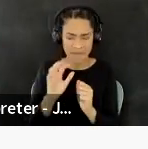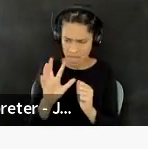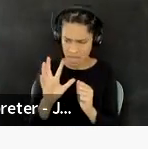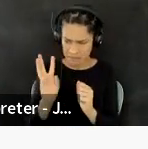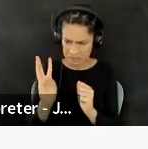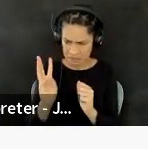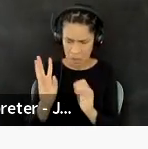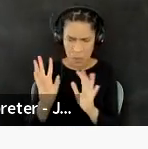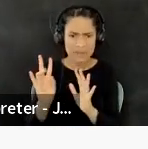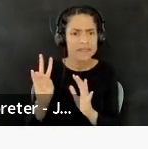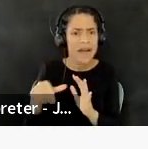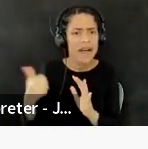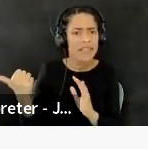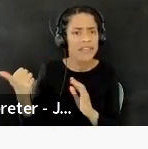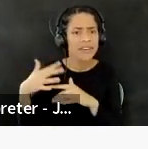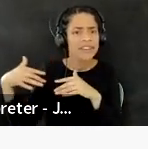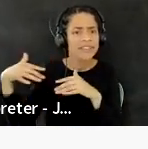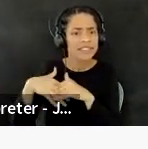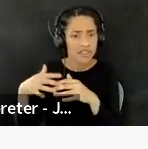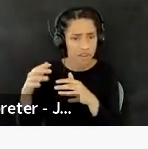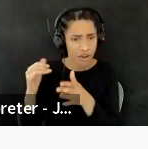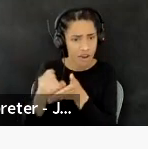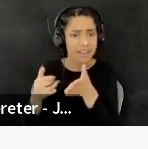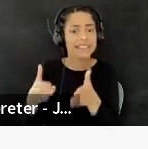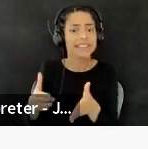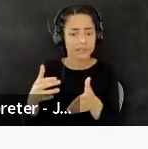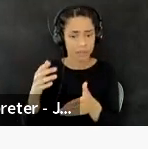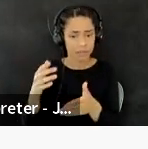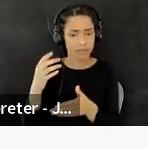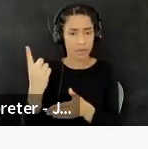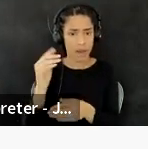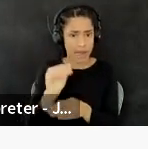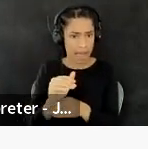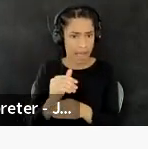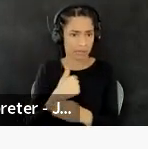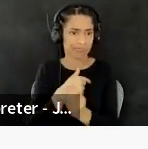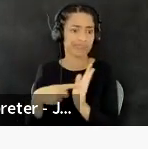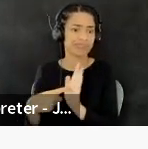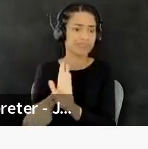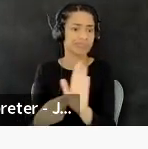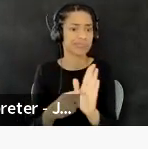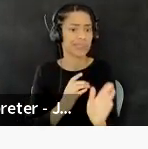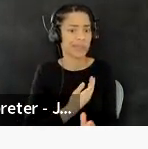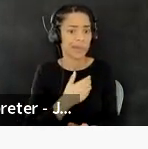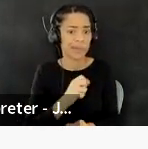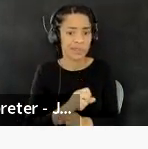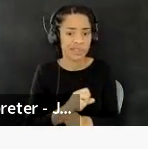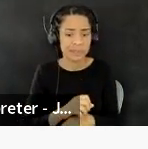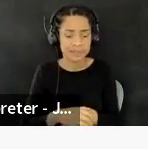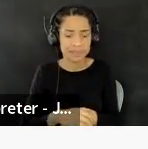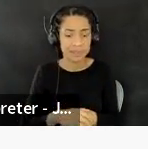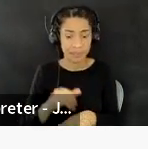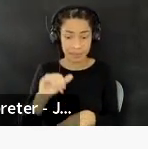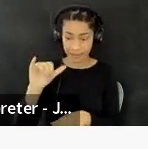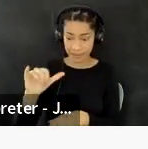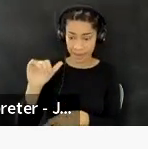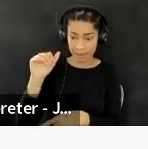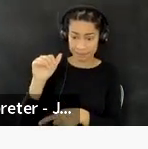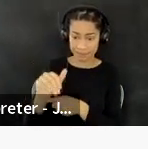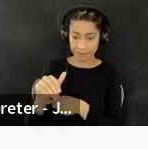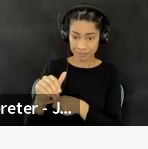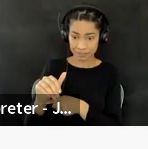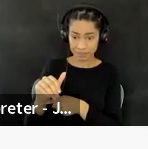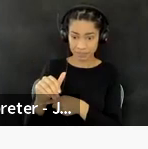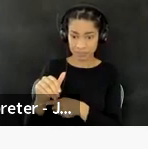seven other indigenous artists for a night. And if I think that night really, it speaks